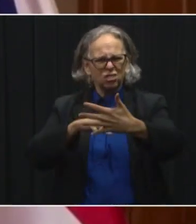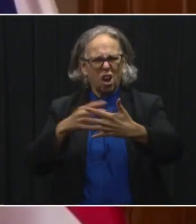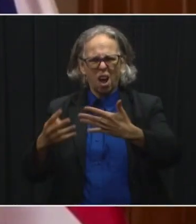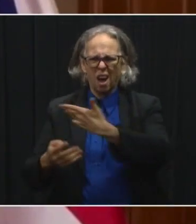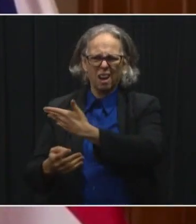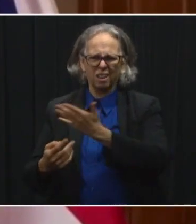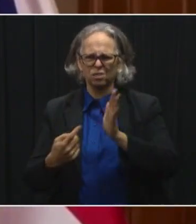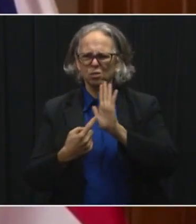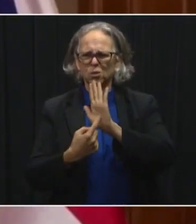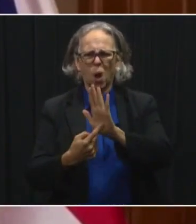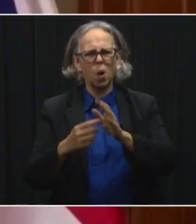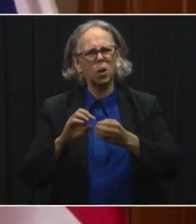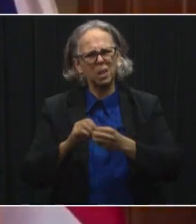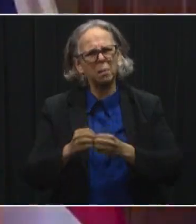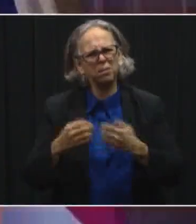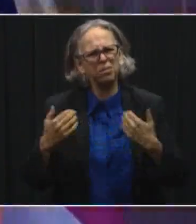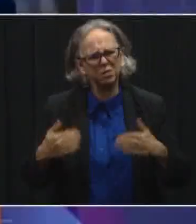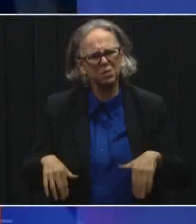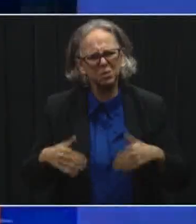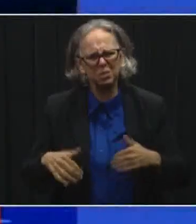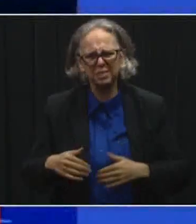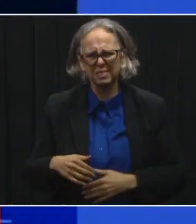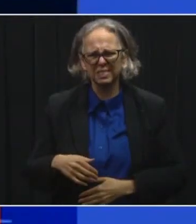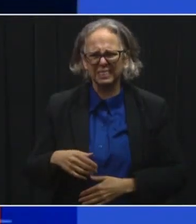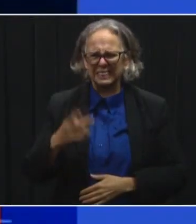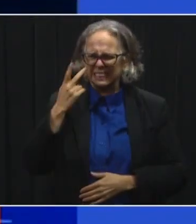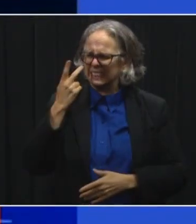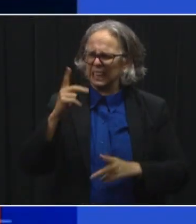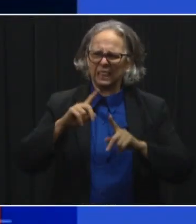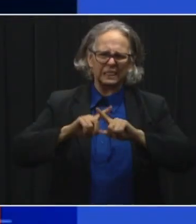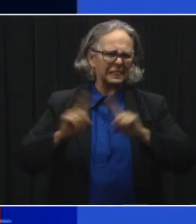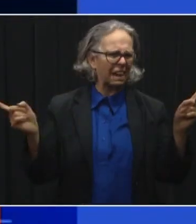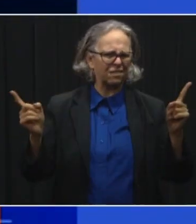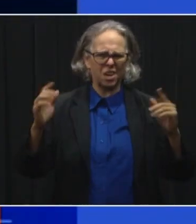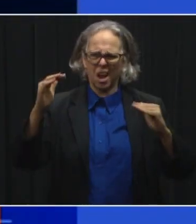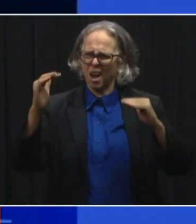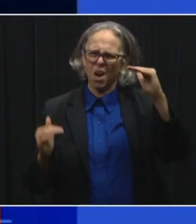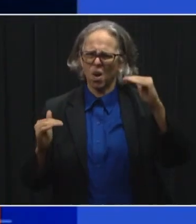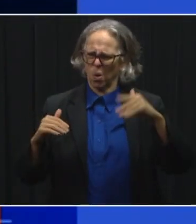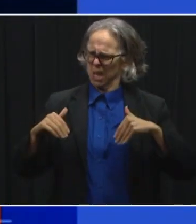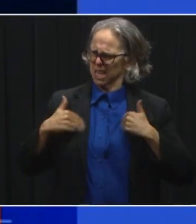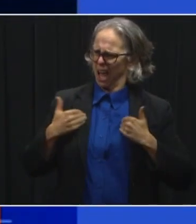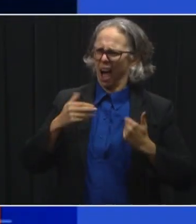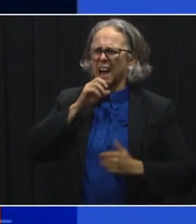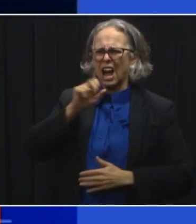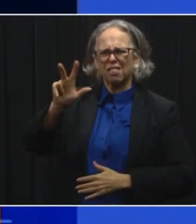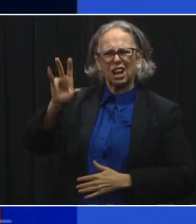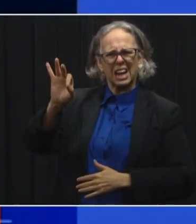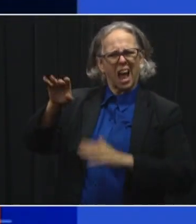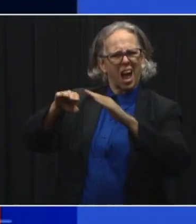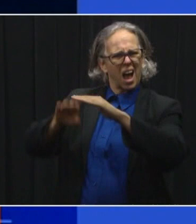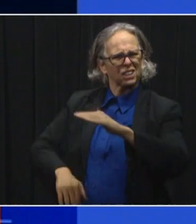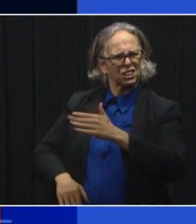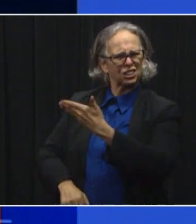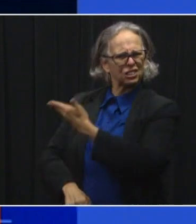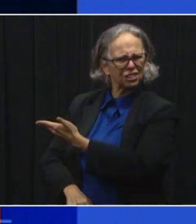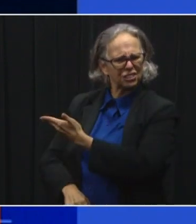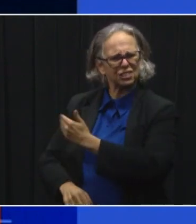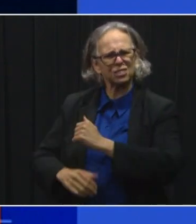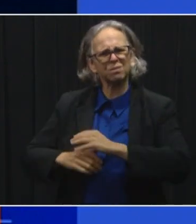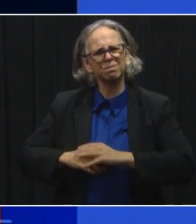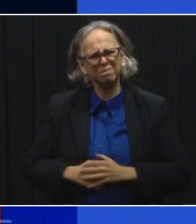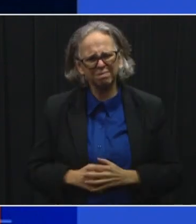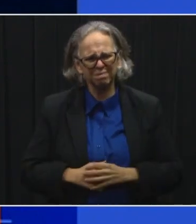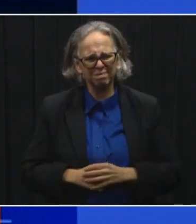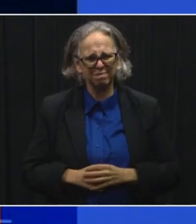you can really see a huge, huge difference in vaccinations. We've been watching this. there's nothing new, but it just